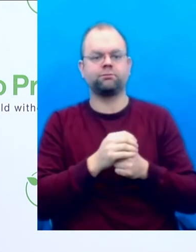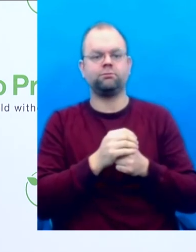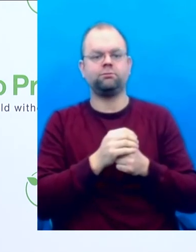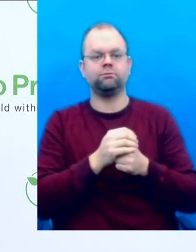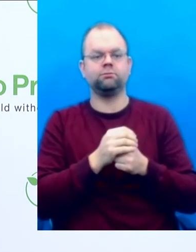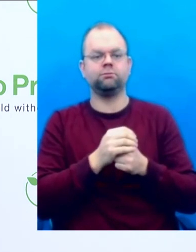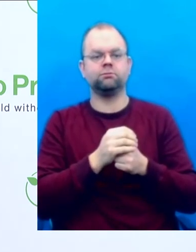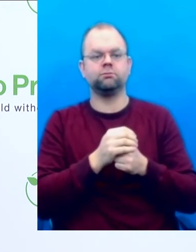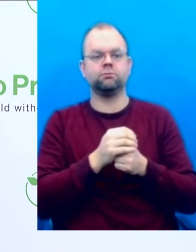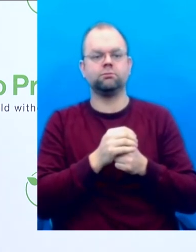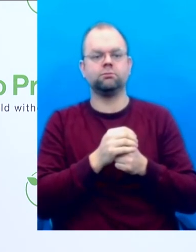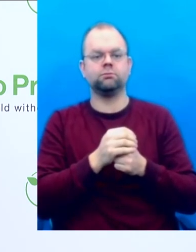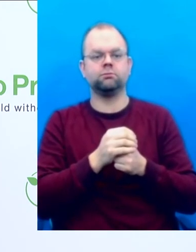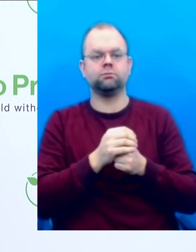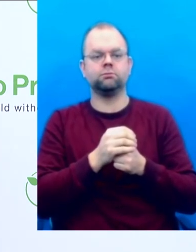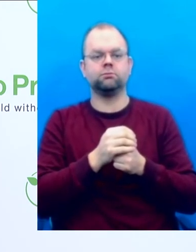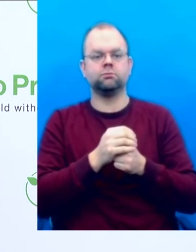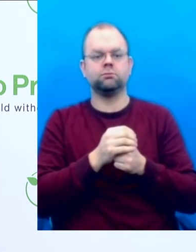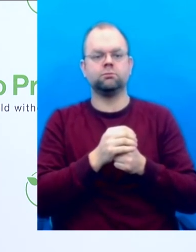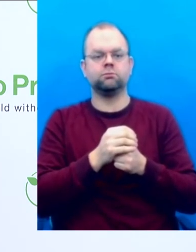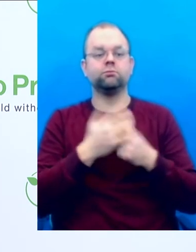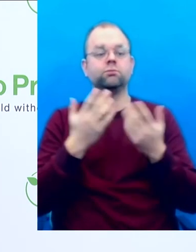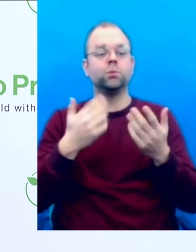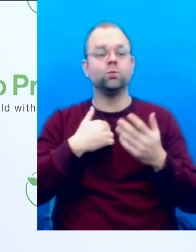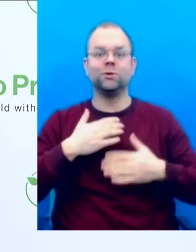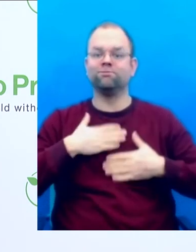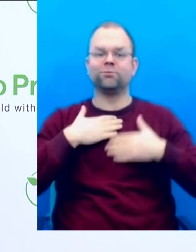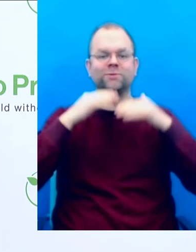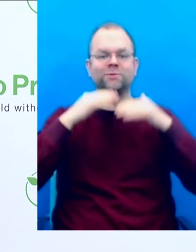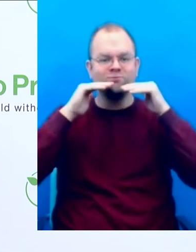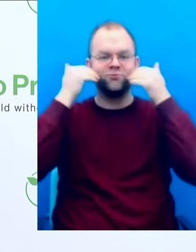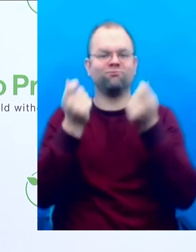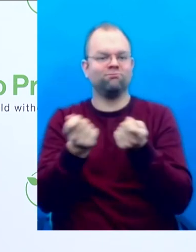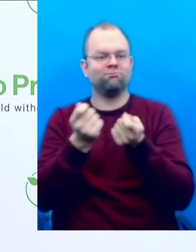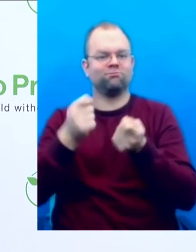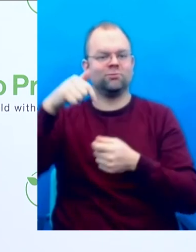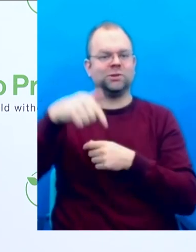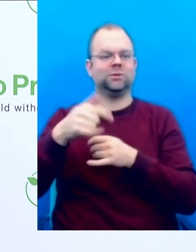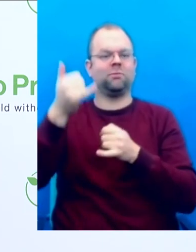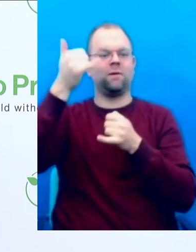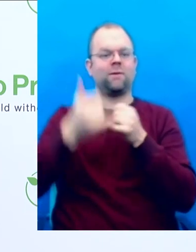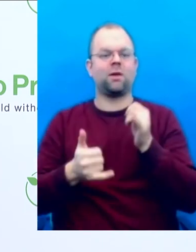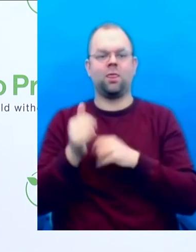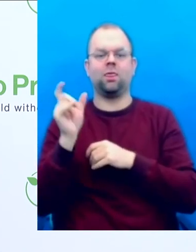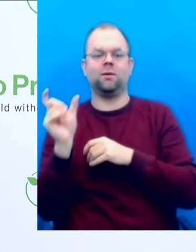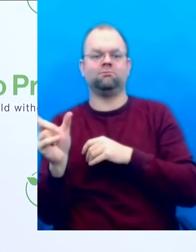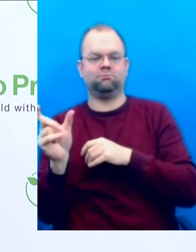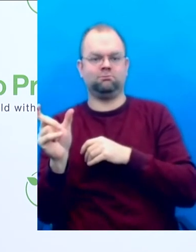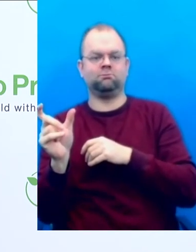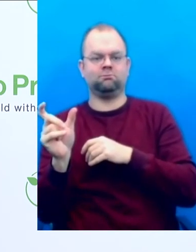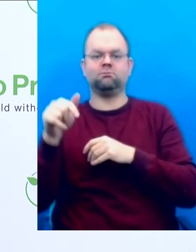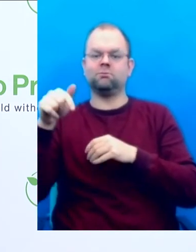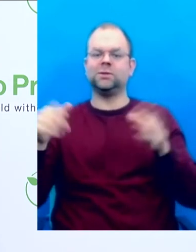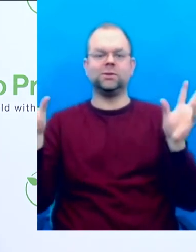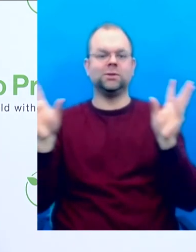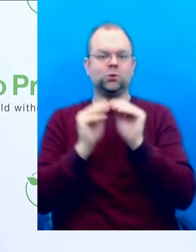moderate this final part of this session. I think you did an excellent job in presenting the Enable.me model and the Enable